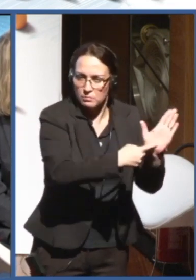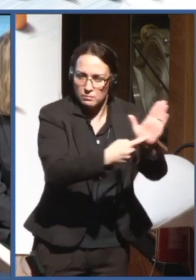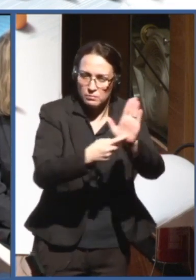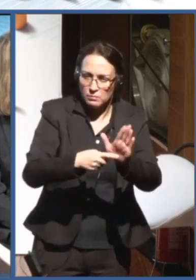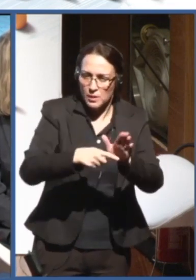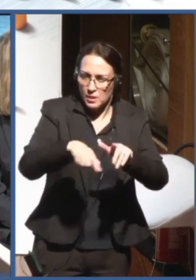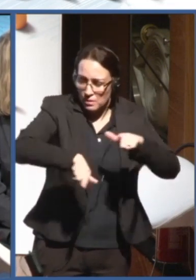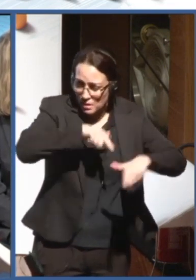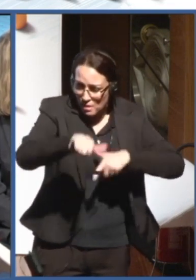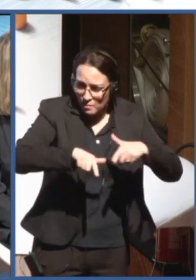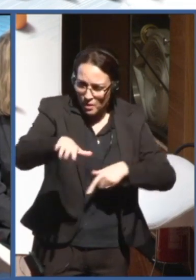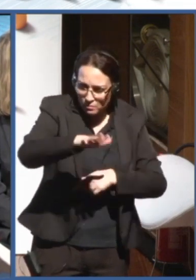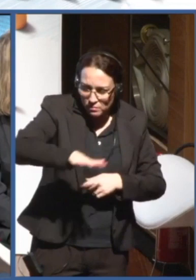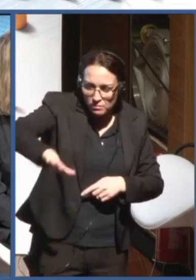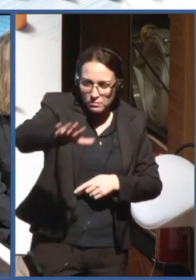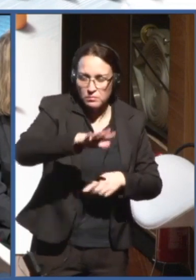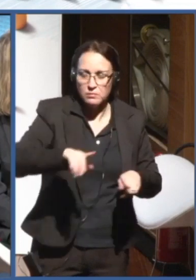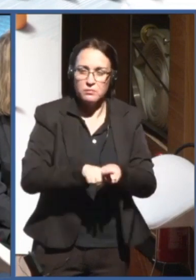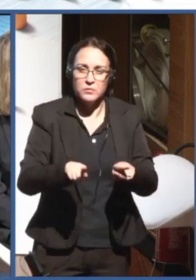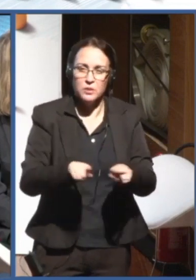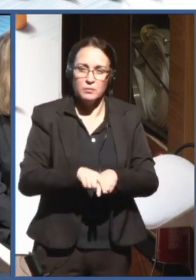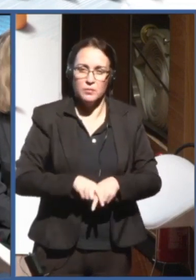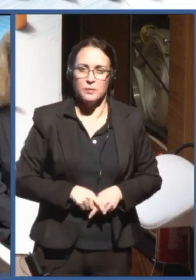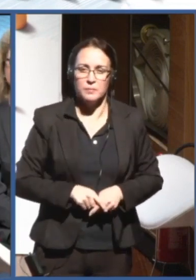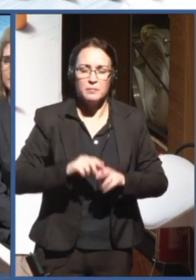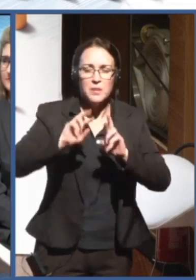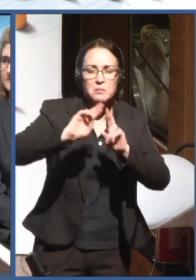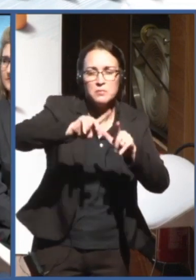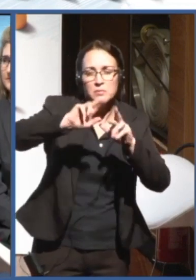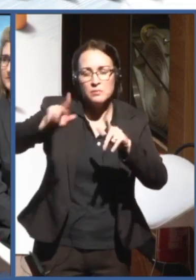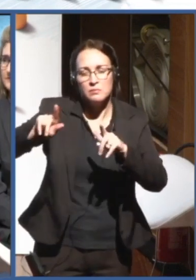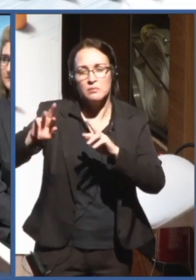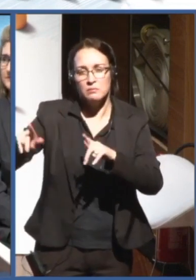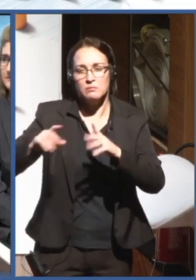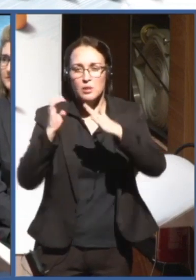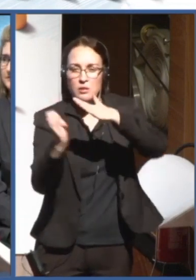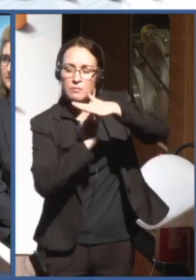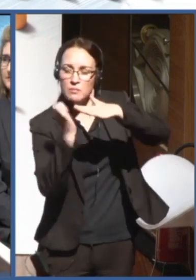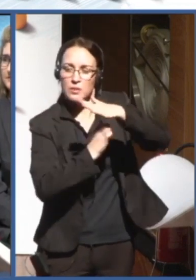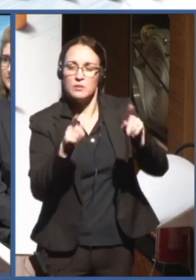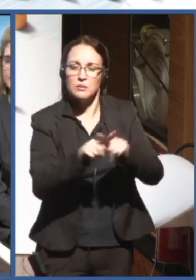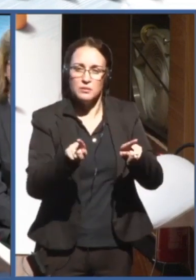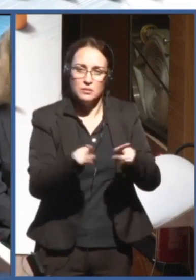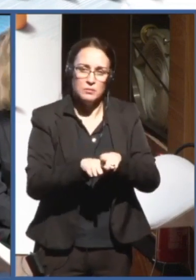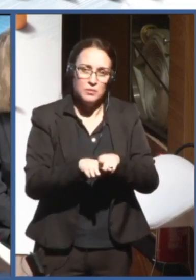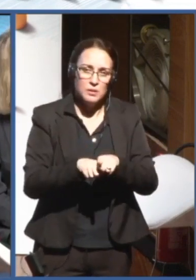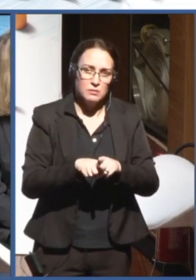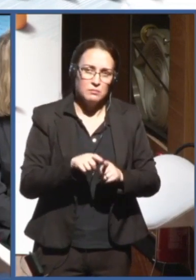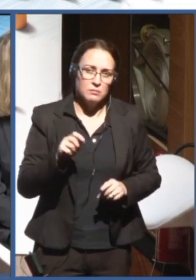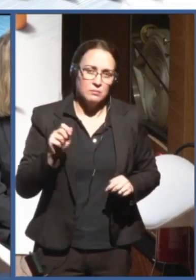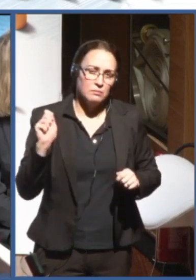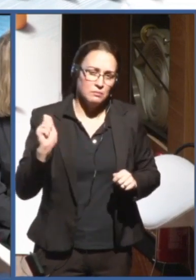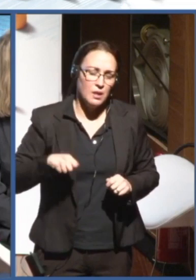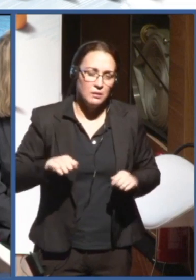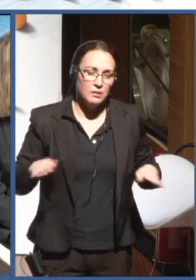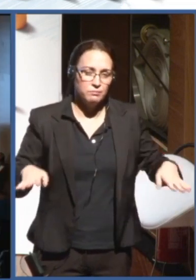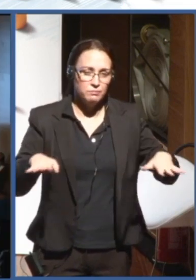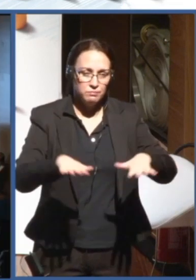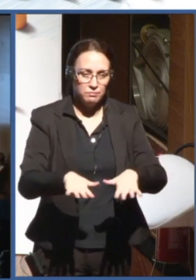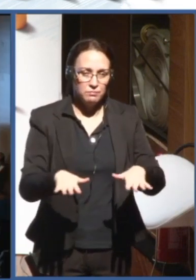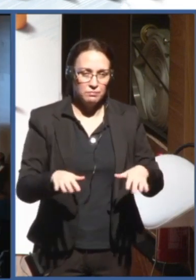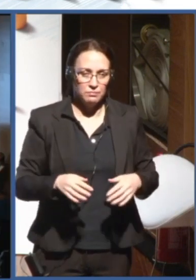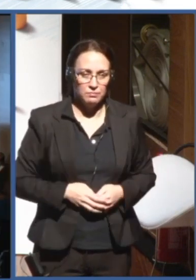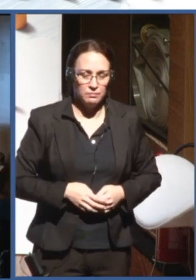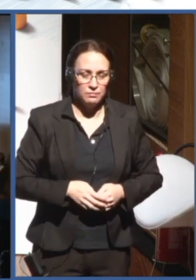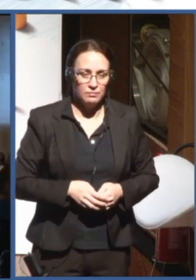within different organizations within the UN, but also outside of the UN can be very inclusive on this? Okay. Hi,